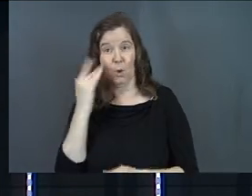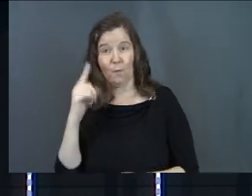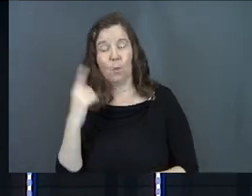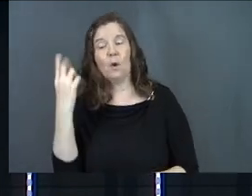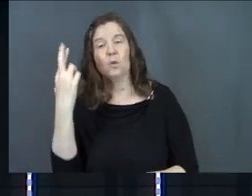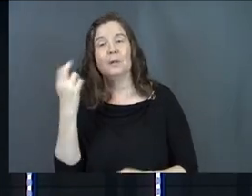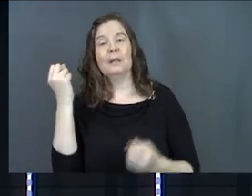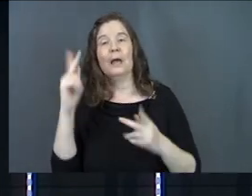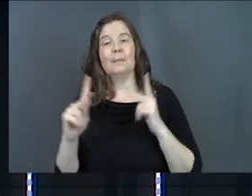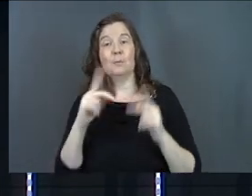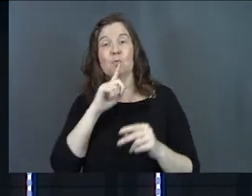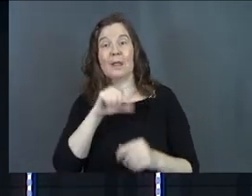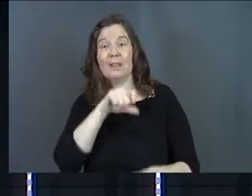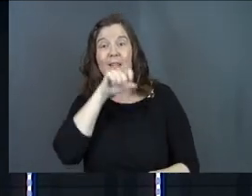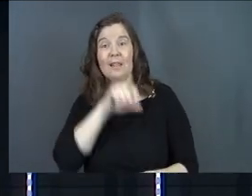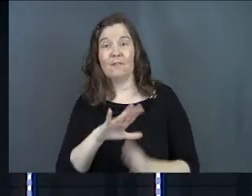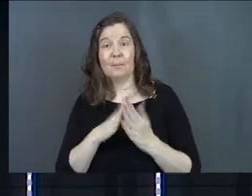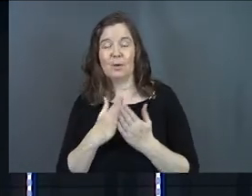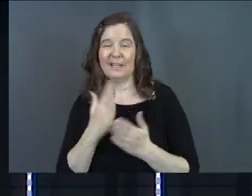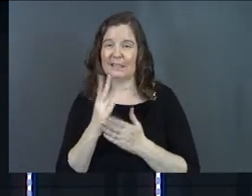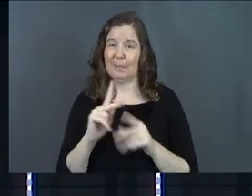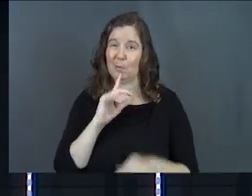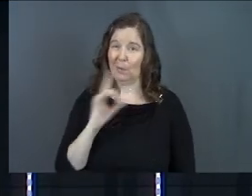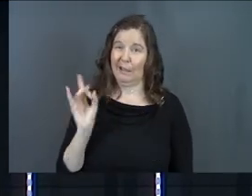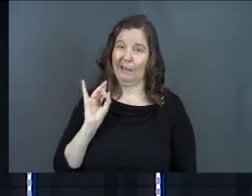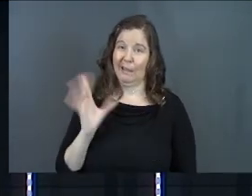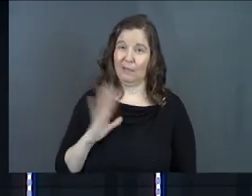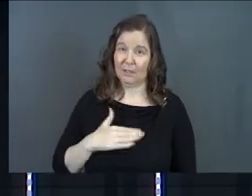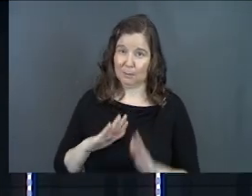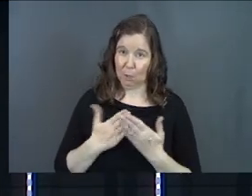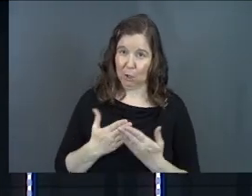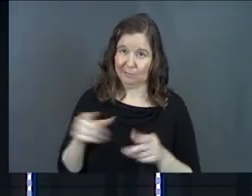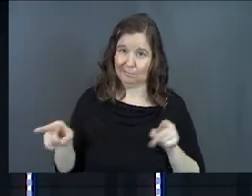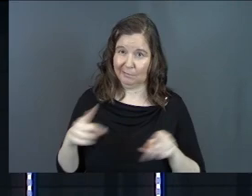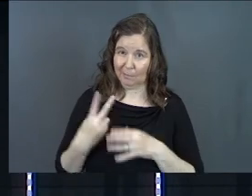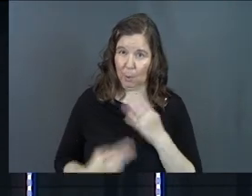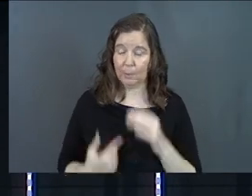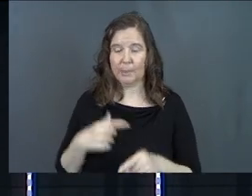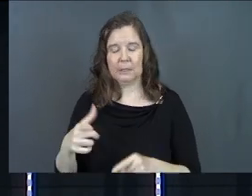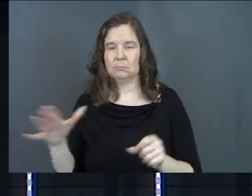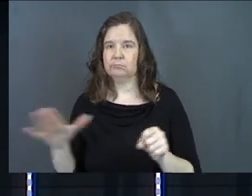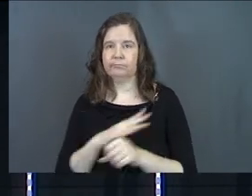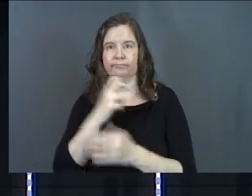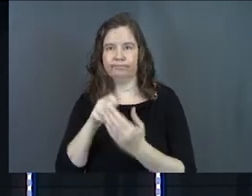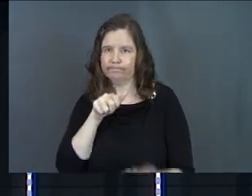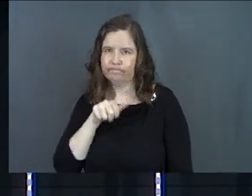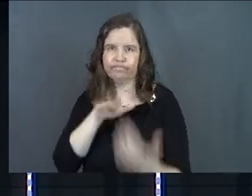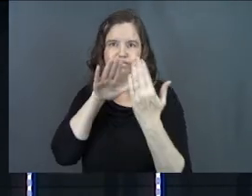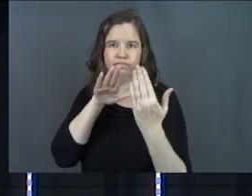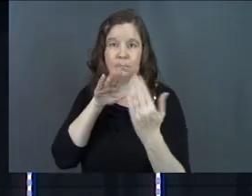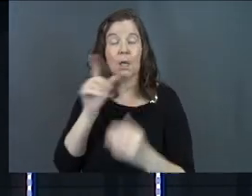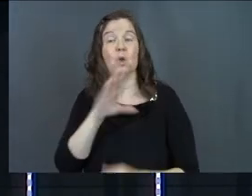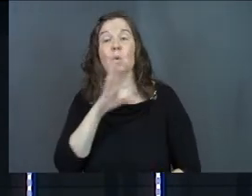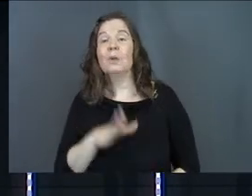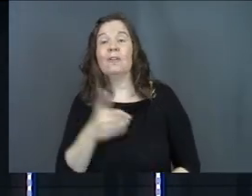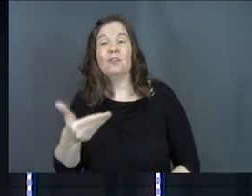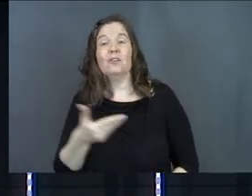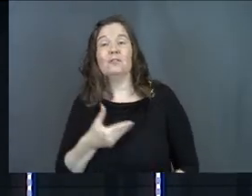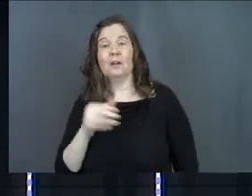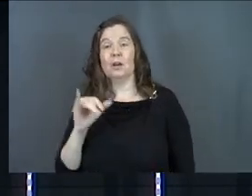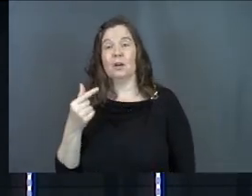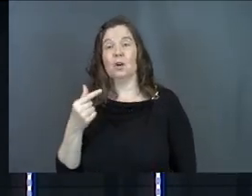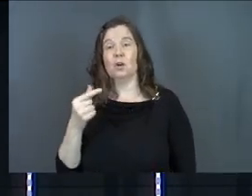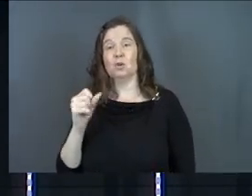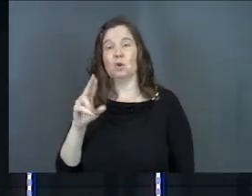It's one of the reasons a lot of people really love this book. And some people really hate this book because he is totally in your face. Now you're never going to invite